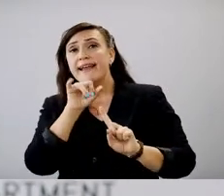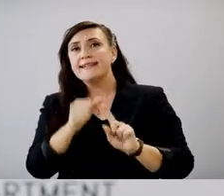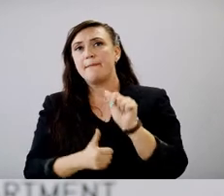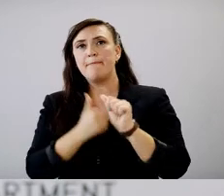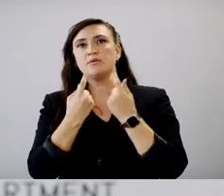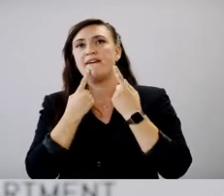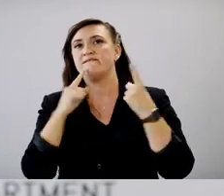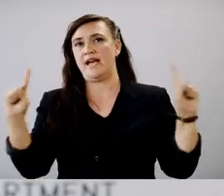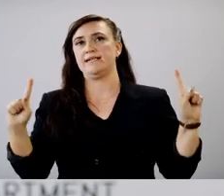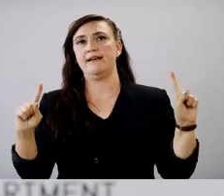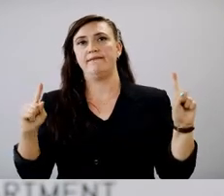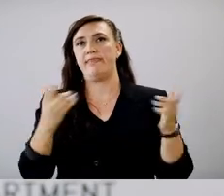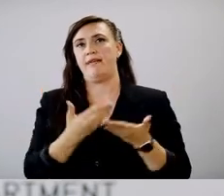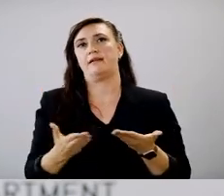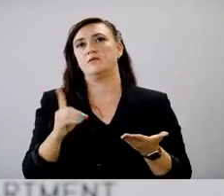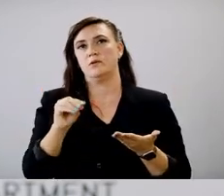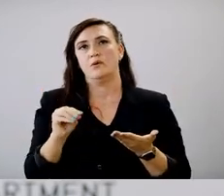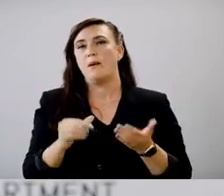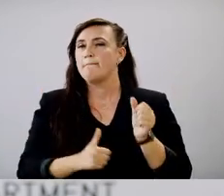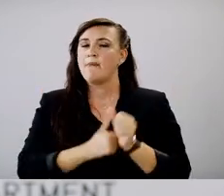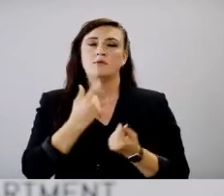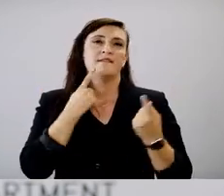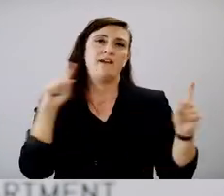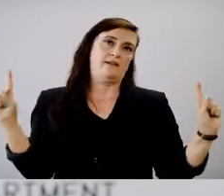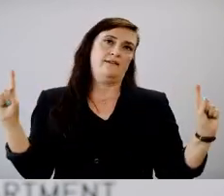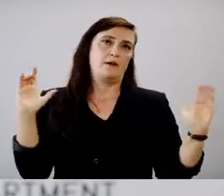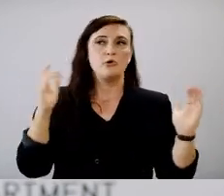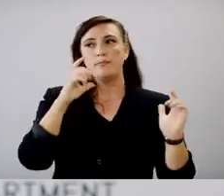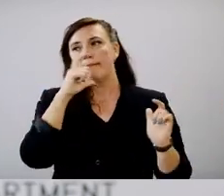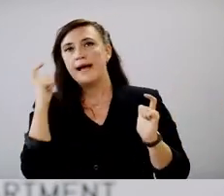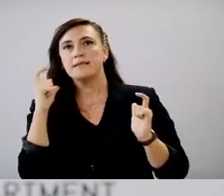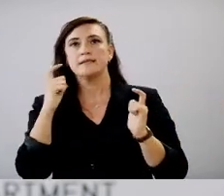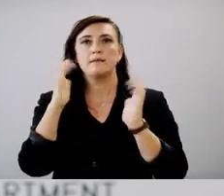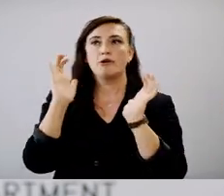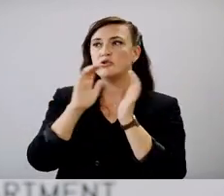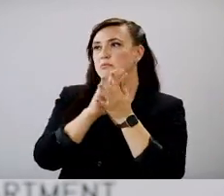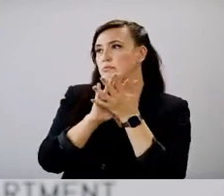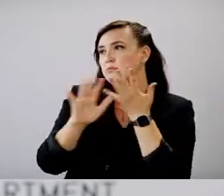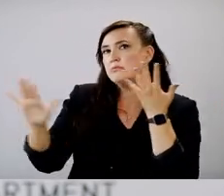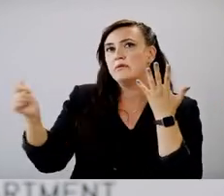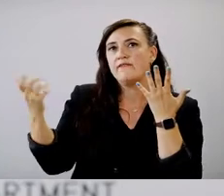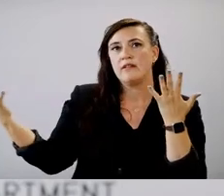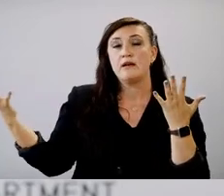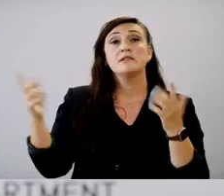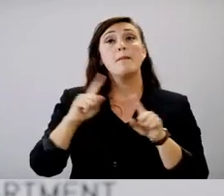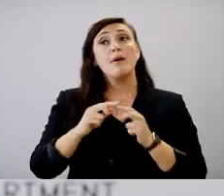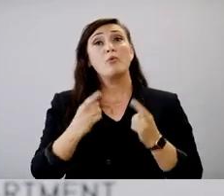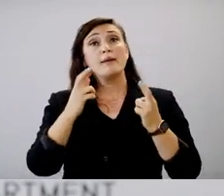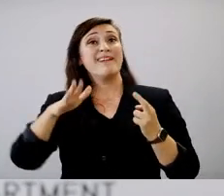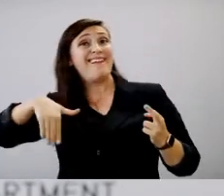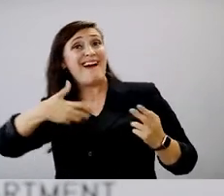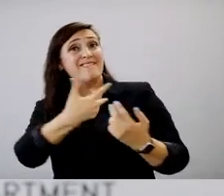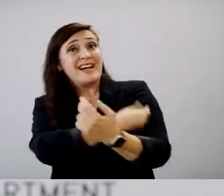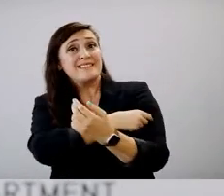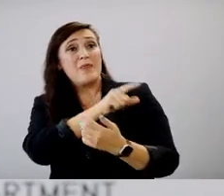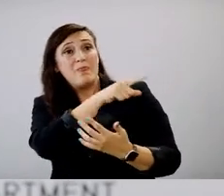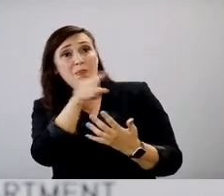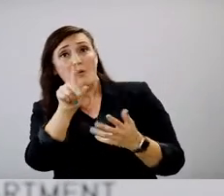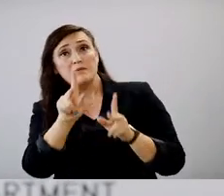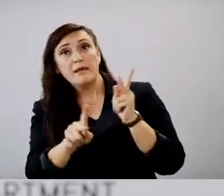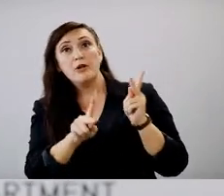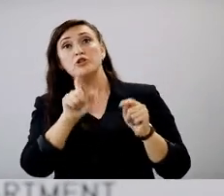effective means we have of preventing transmission. Um, what we would recommend though is unvaccinated individuals